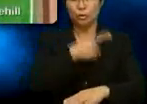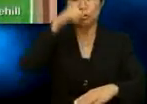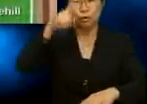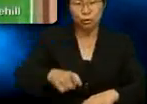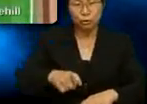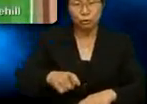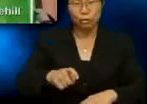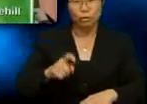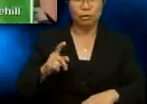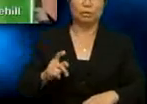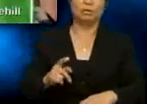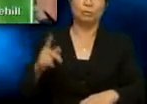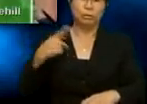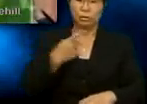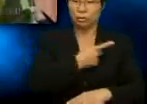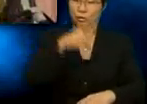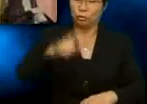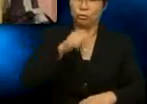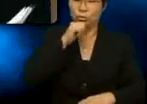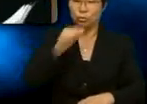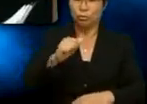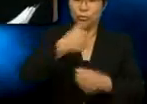out of a mountain. That's right, Gus.